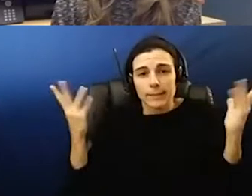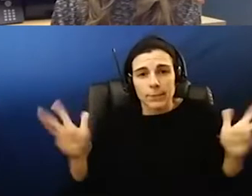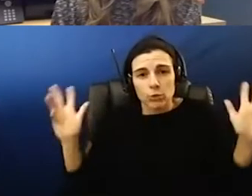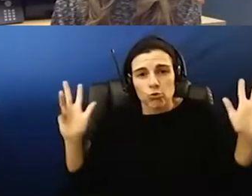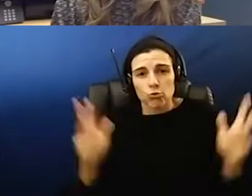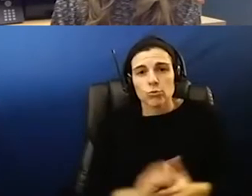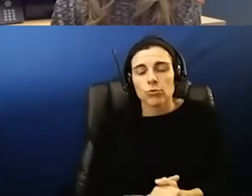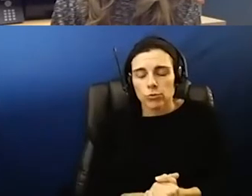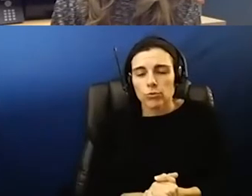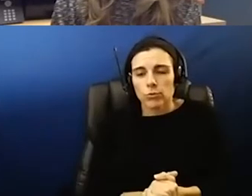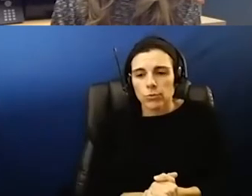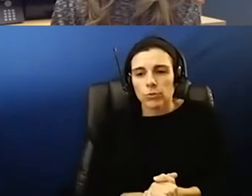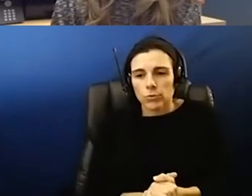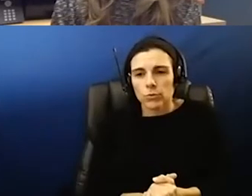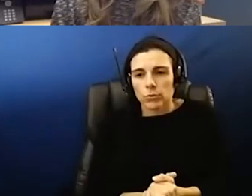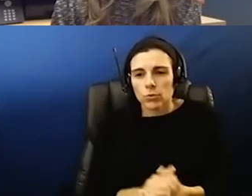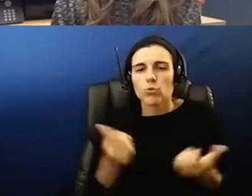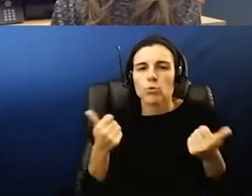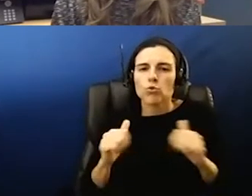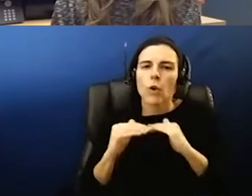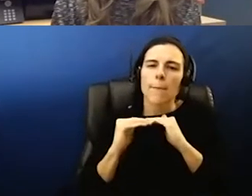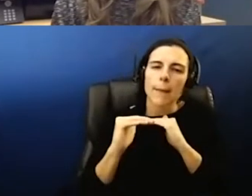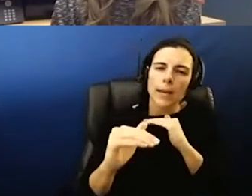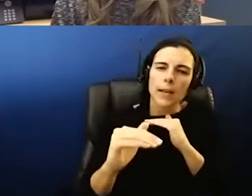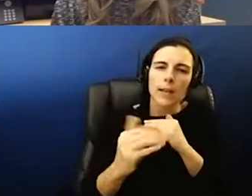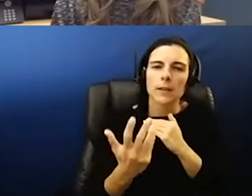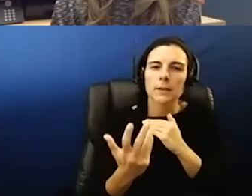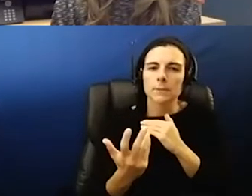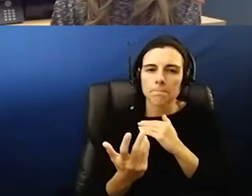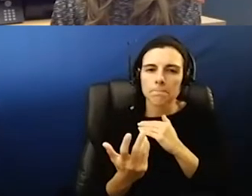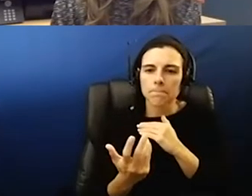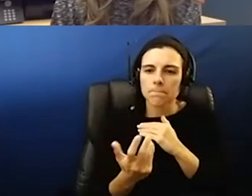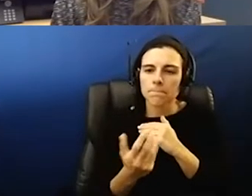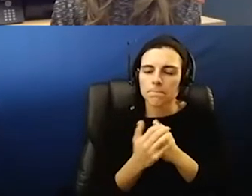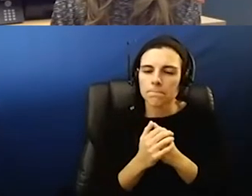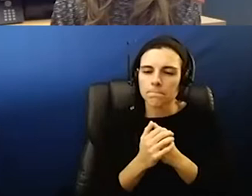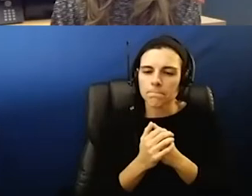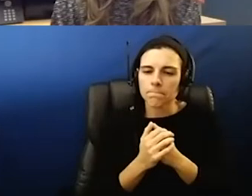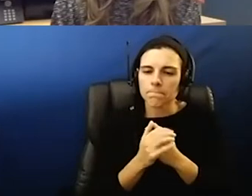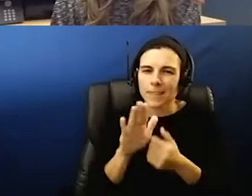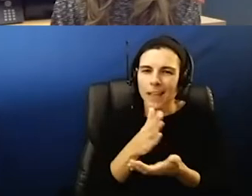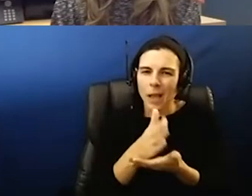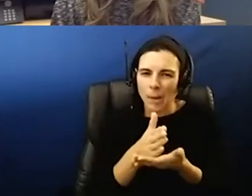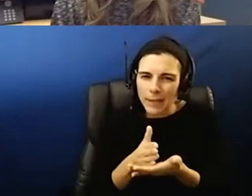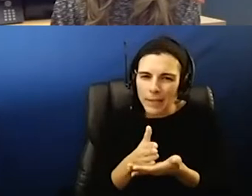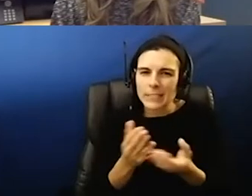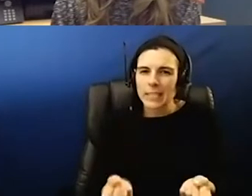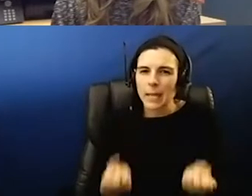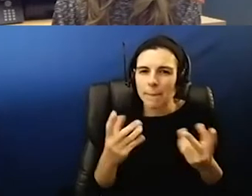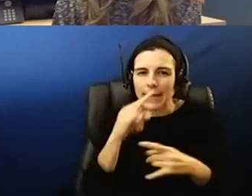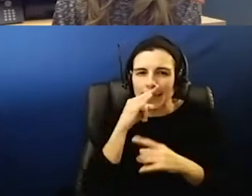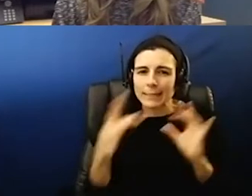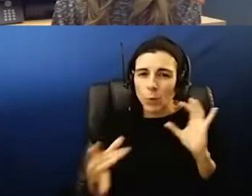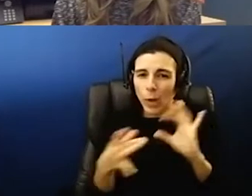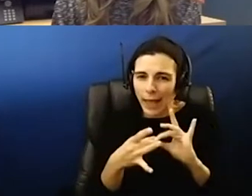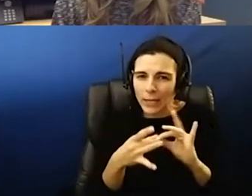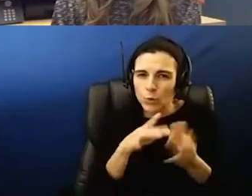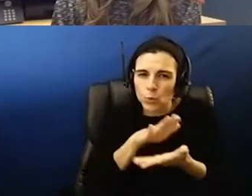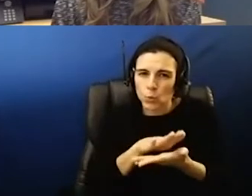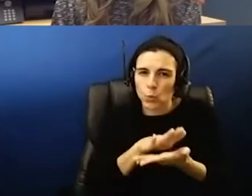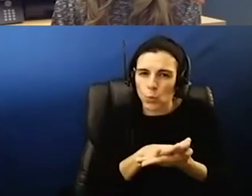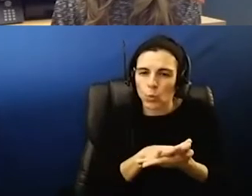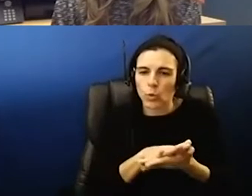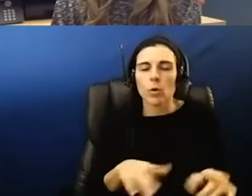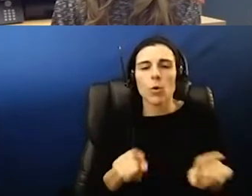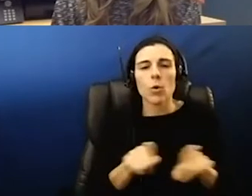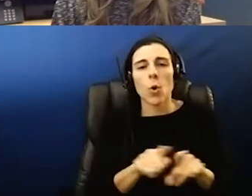um so it's trying to maintain that that um that piece that a lot of kids connect to school in i would also